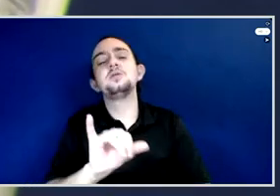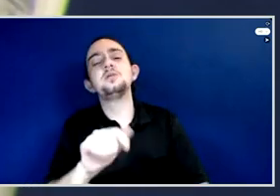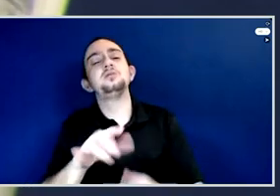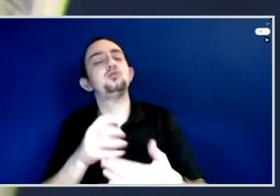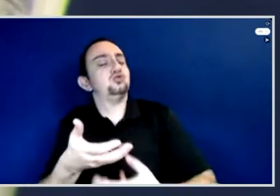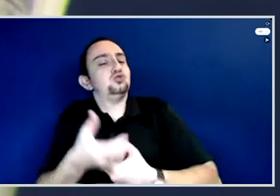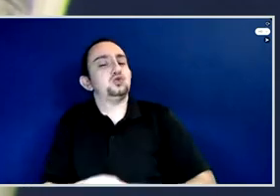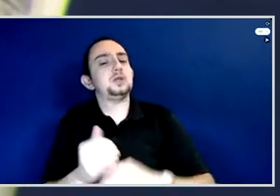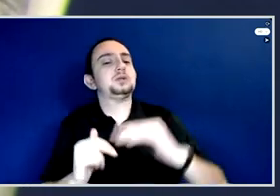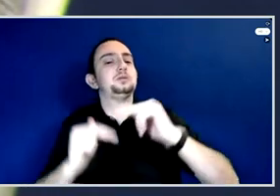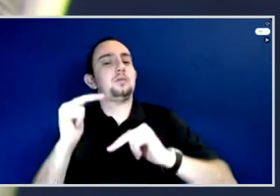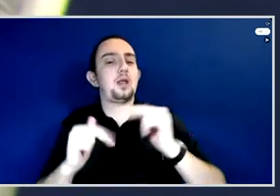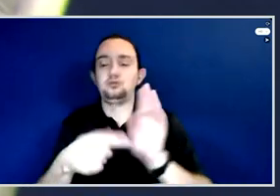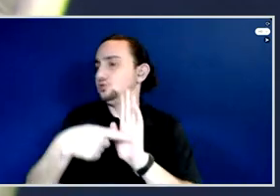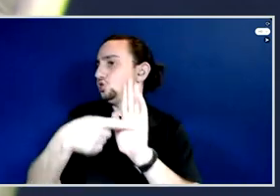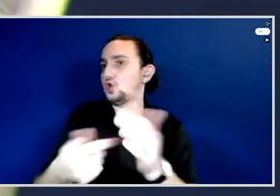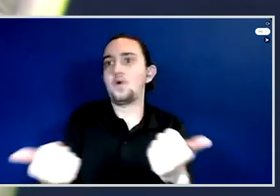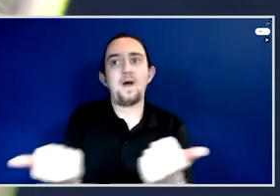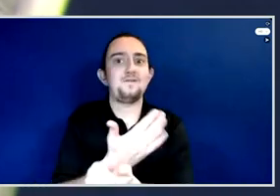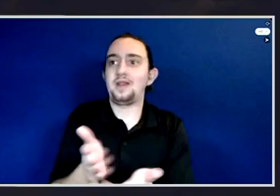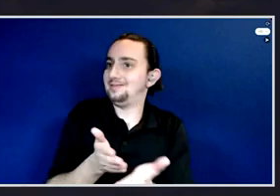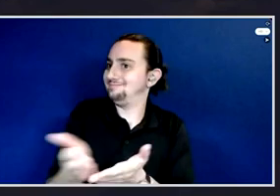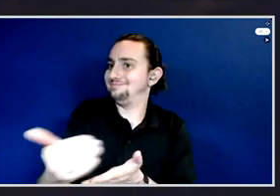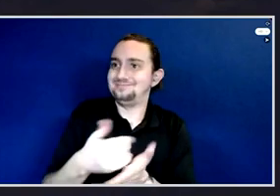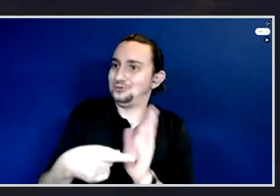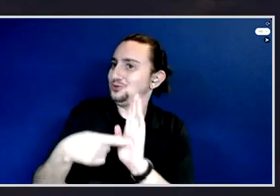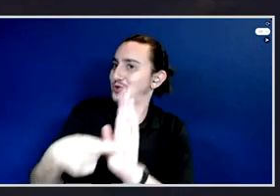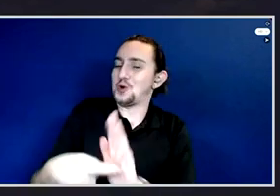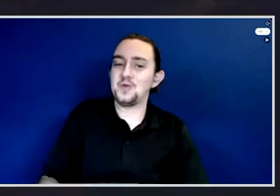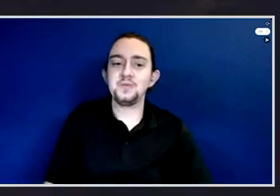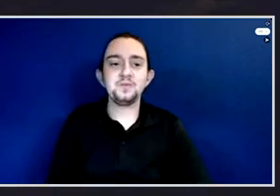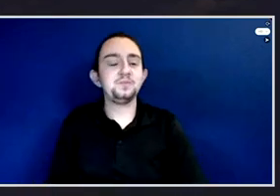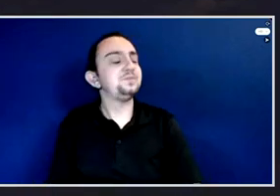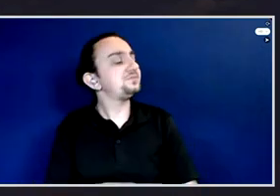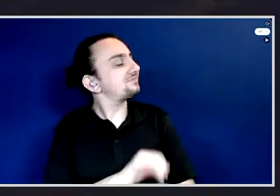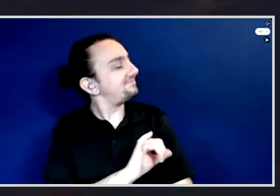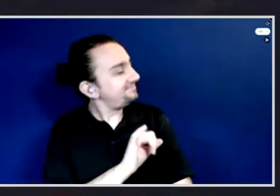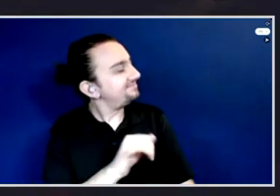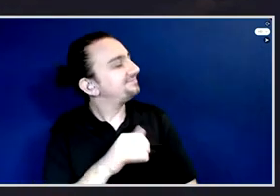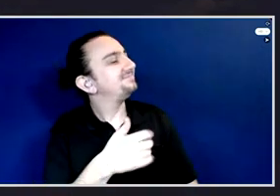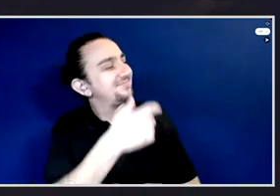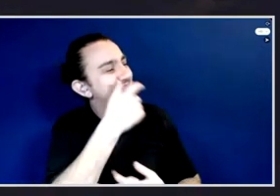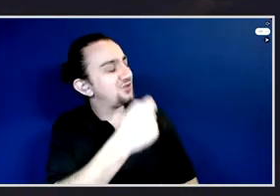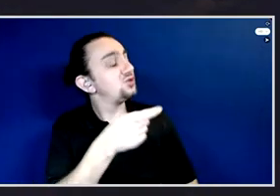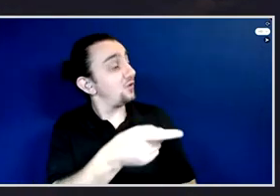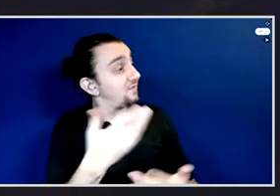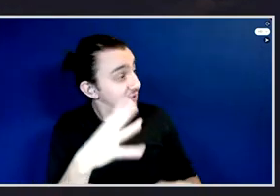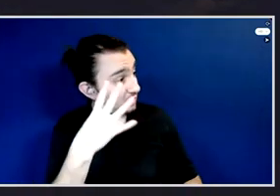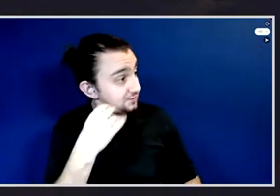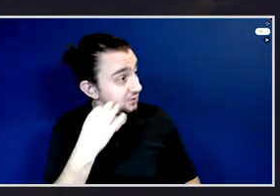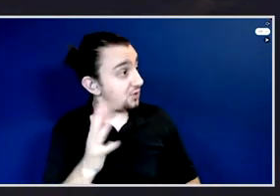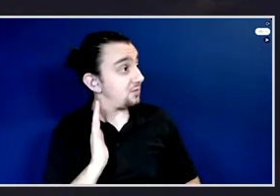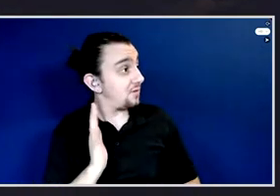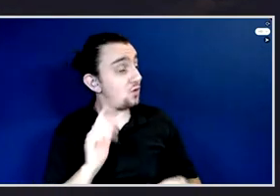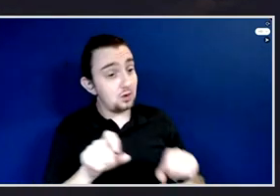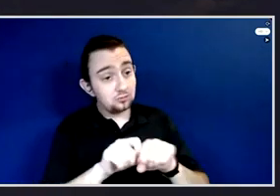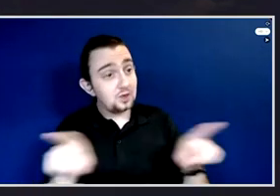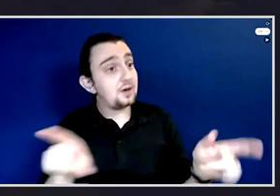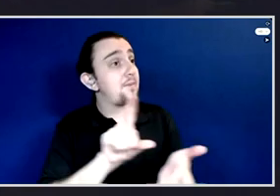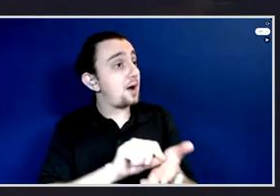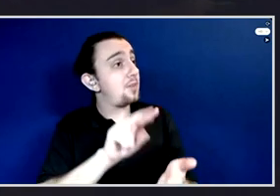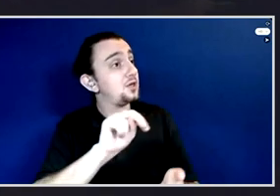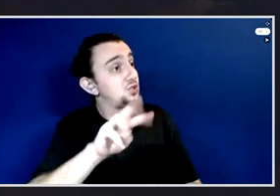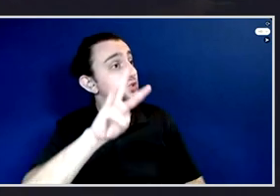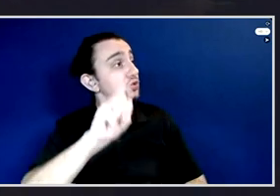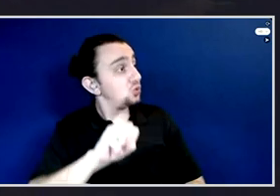them. Have you found anyone who's done that and then sort of called you up and said, I want to do this, I want to work with you, I want to... Yeah, of course,